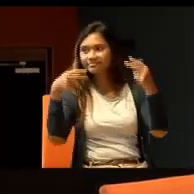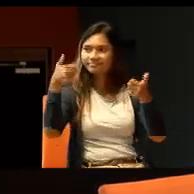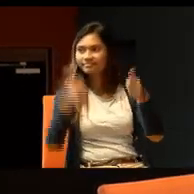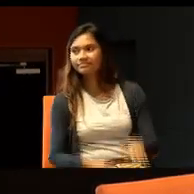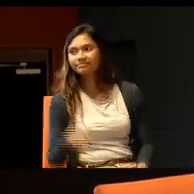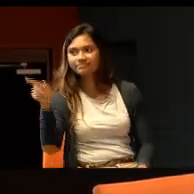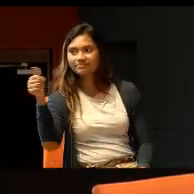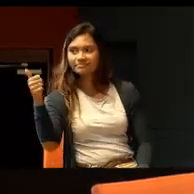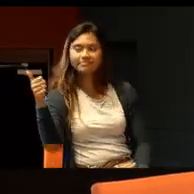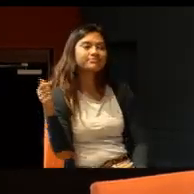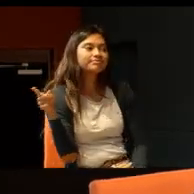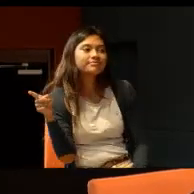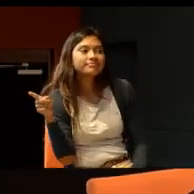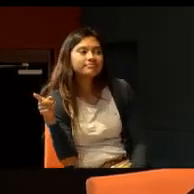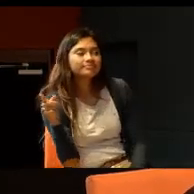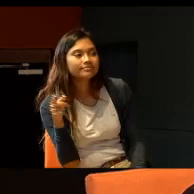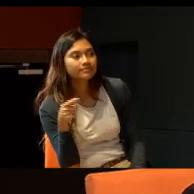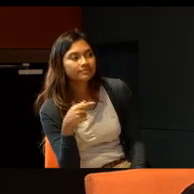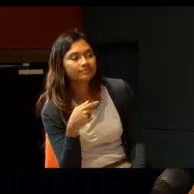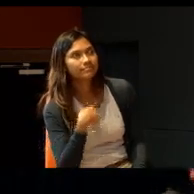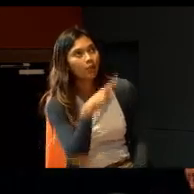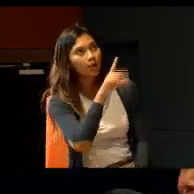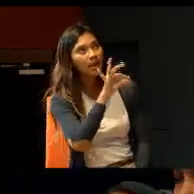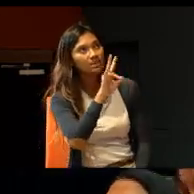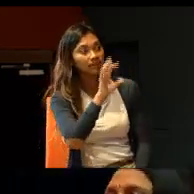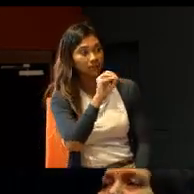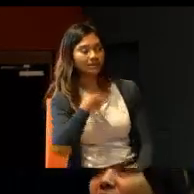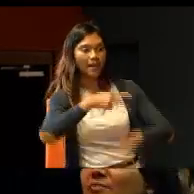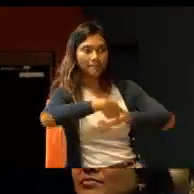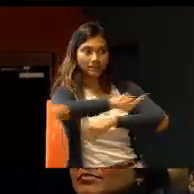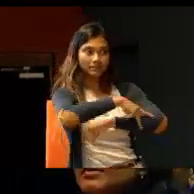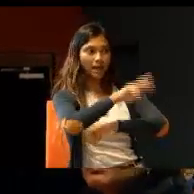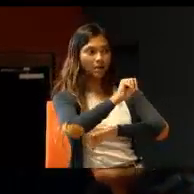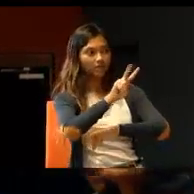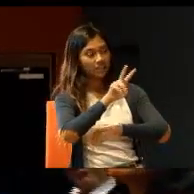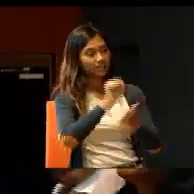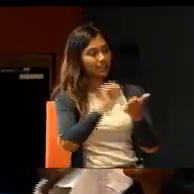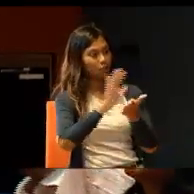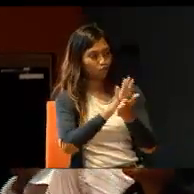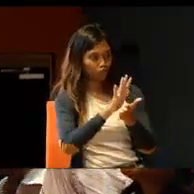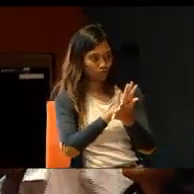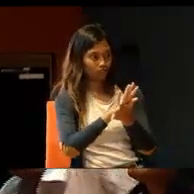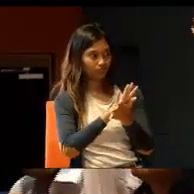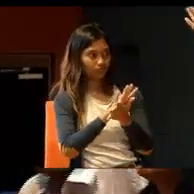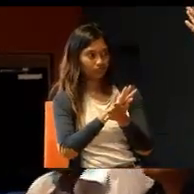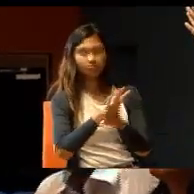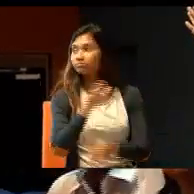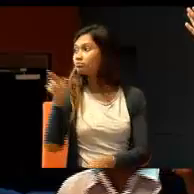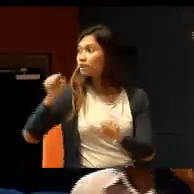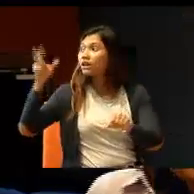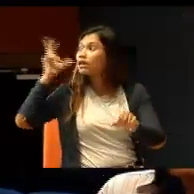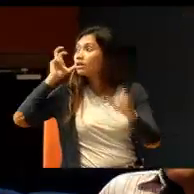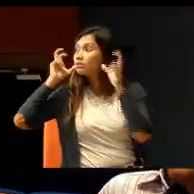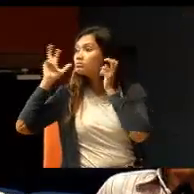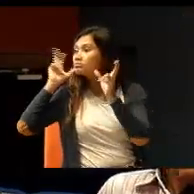Yes, in the 1970s, was a principal, Mount Vernon, and in those days, can you hear her?